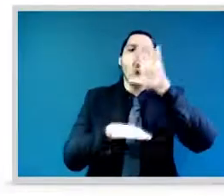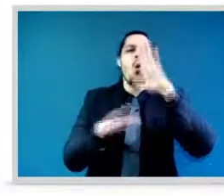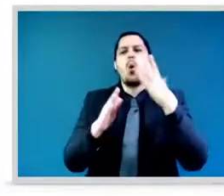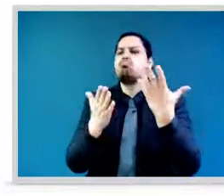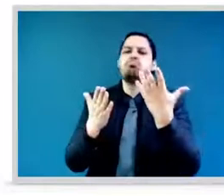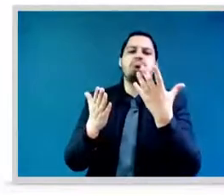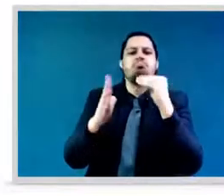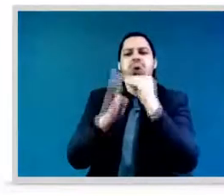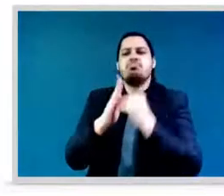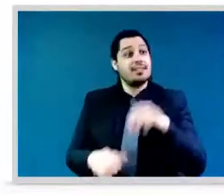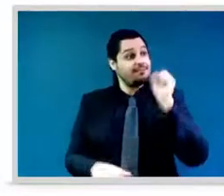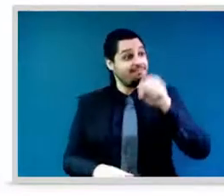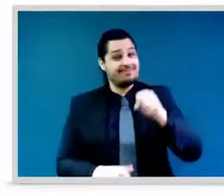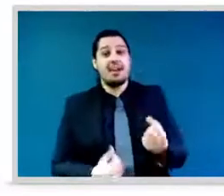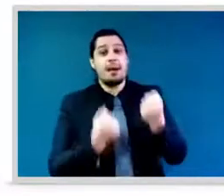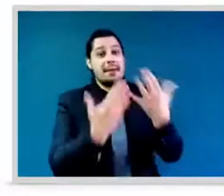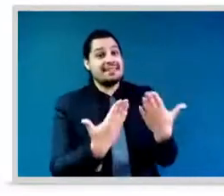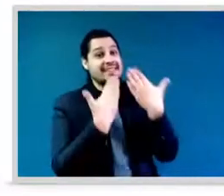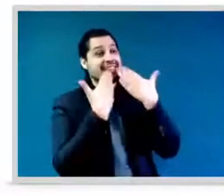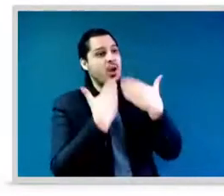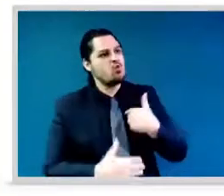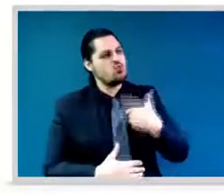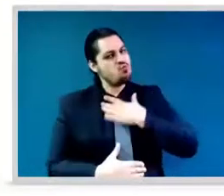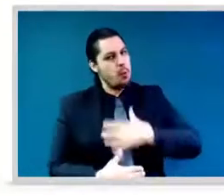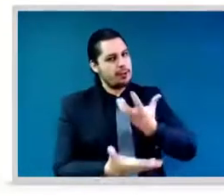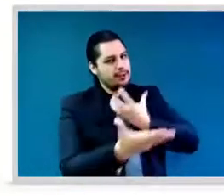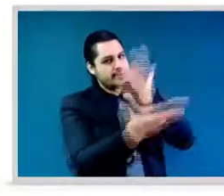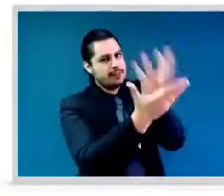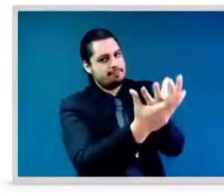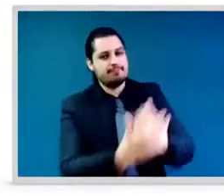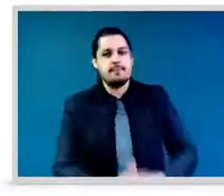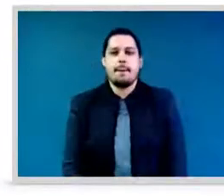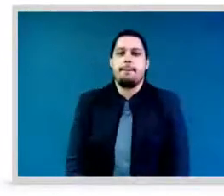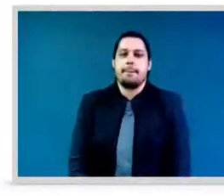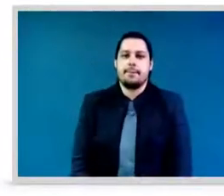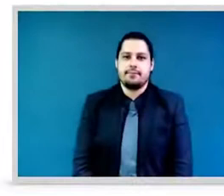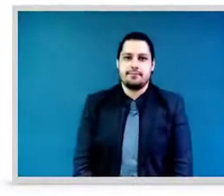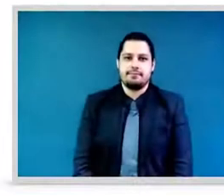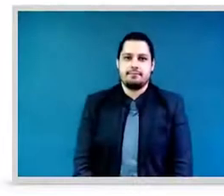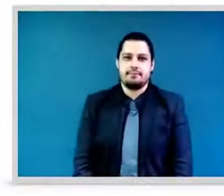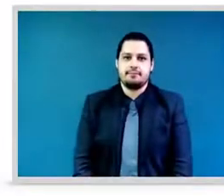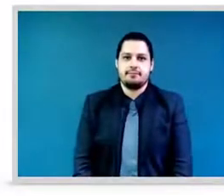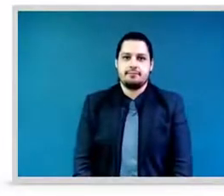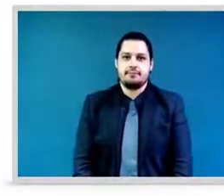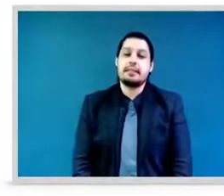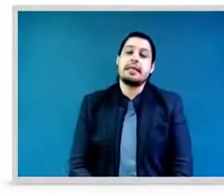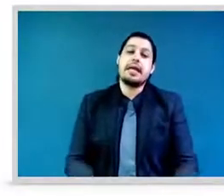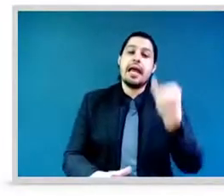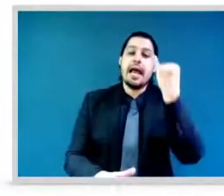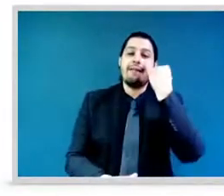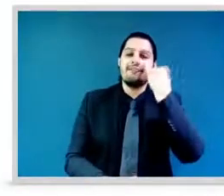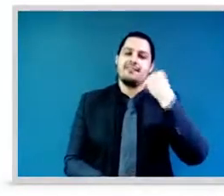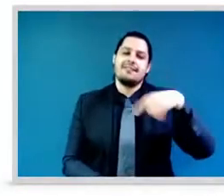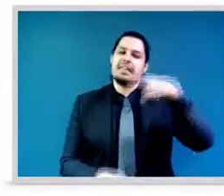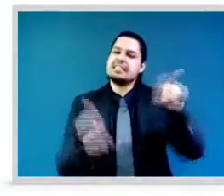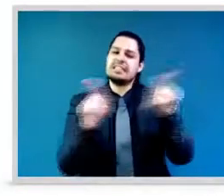chair across the board. Why are we repeating the same thing over and over again, since Beijing and